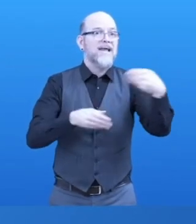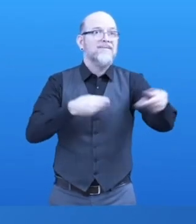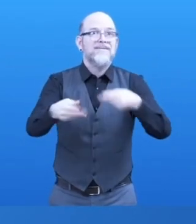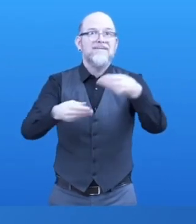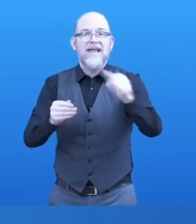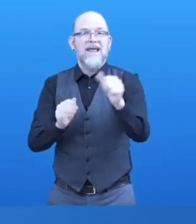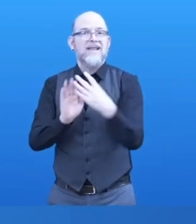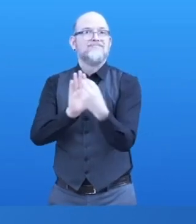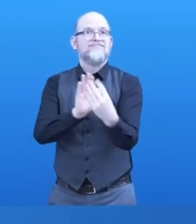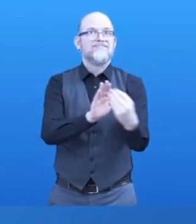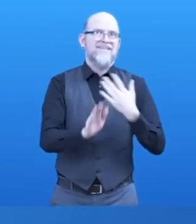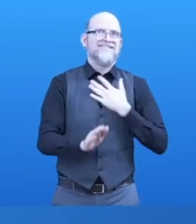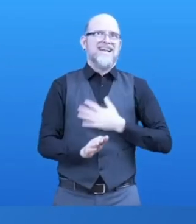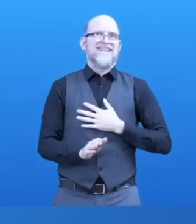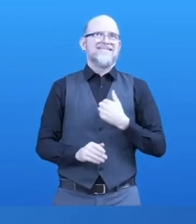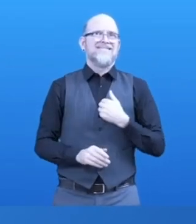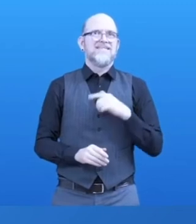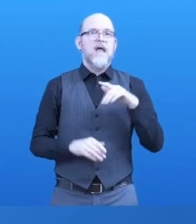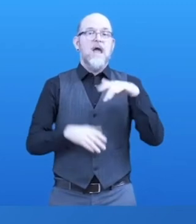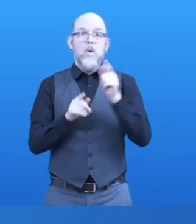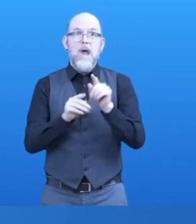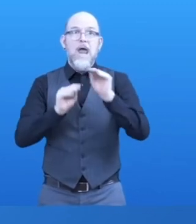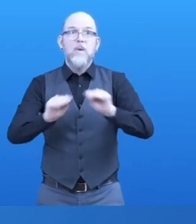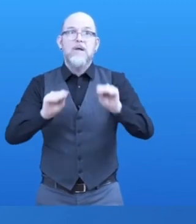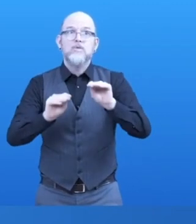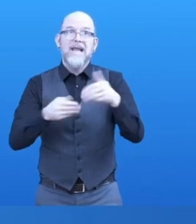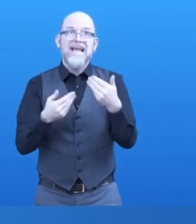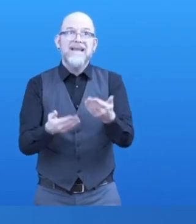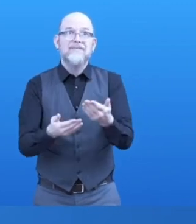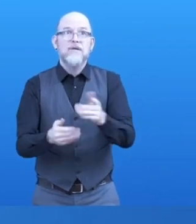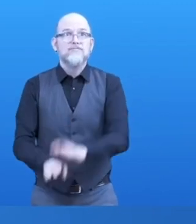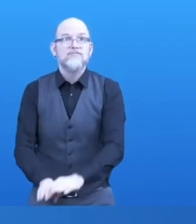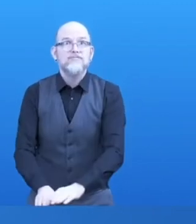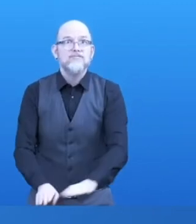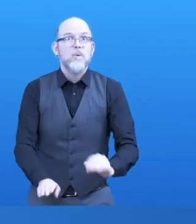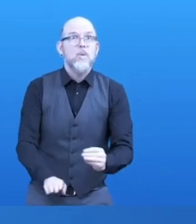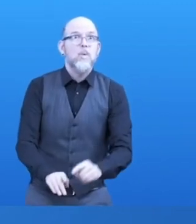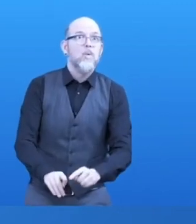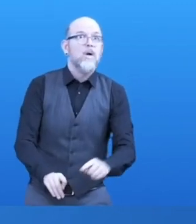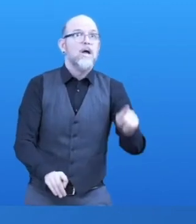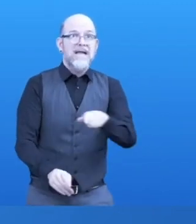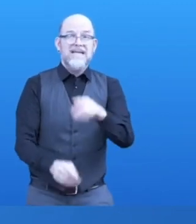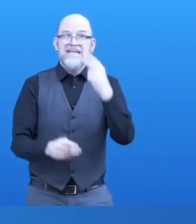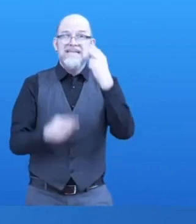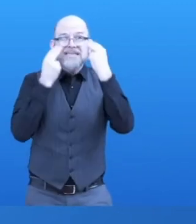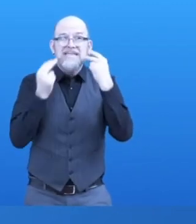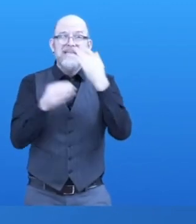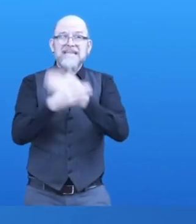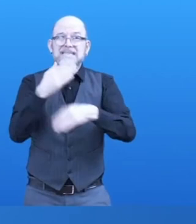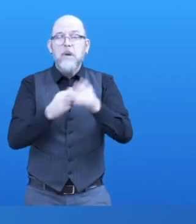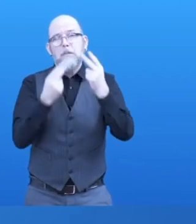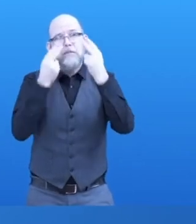who are blind or visually impaired. And facilitate these students to become skilled, independent and valuable contributors to our